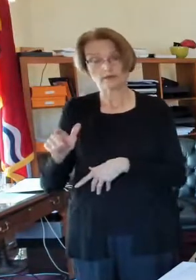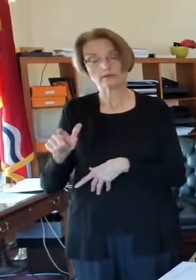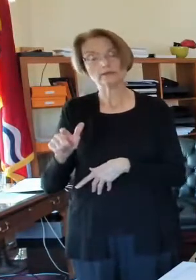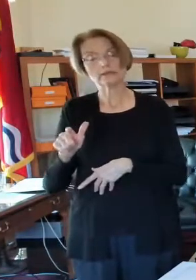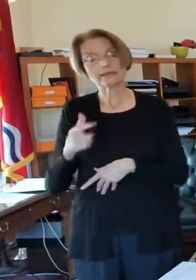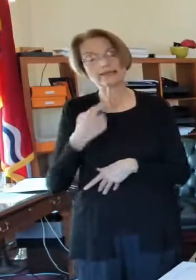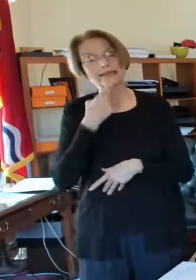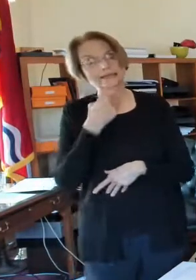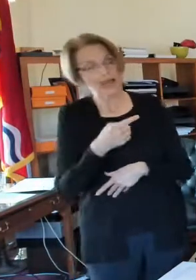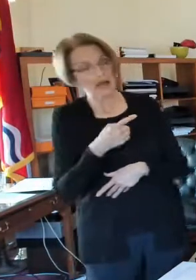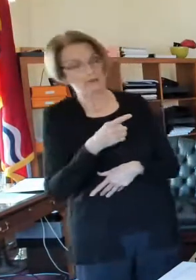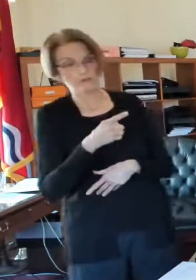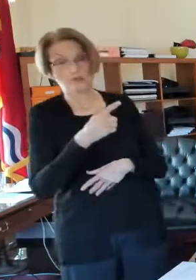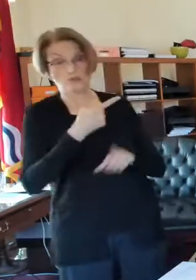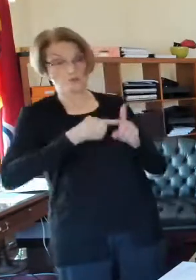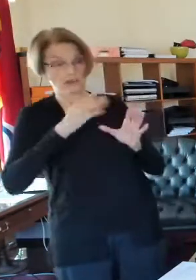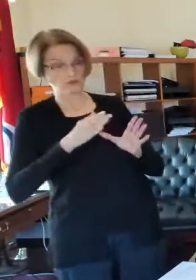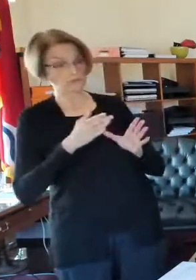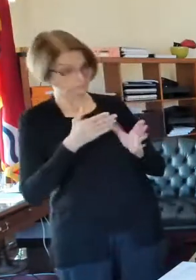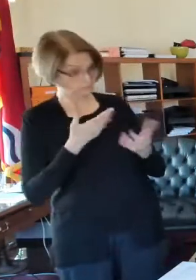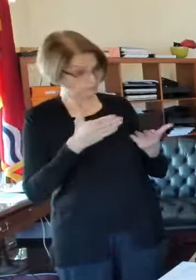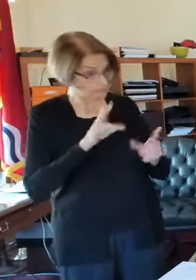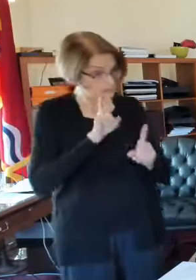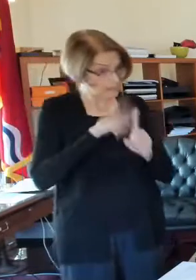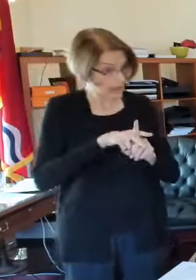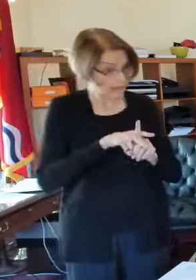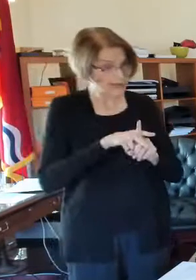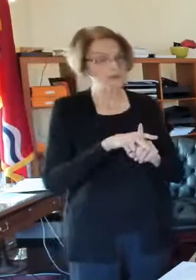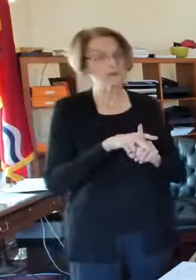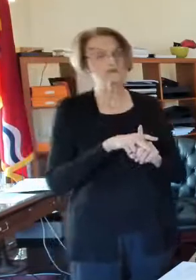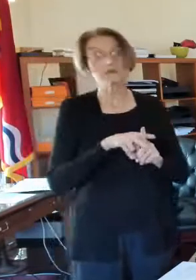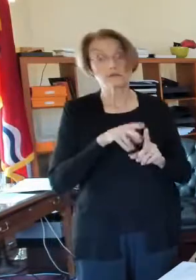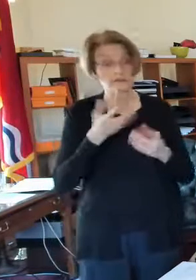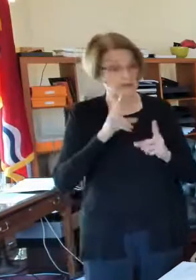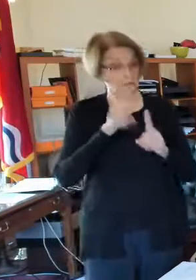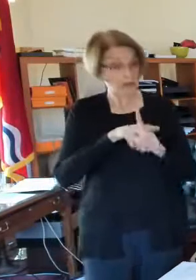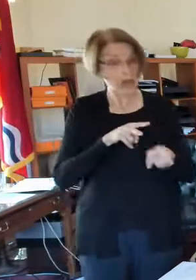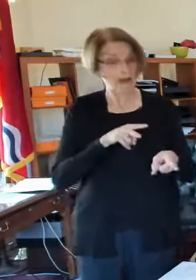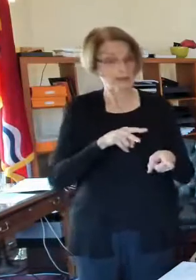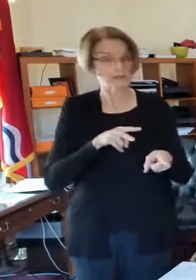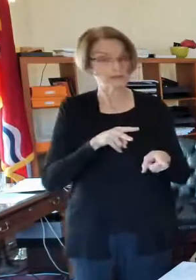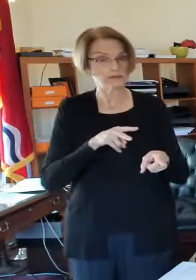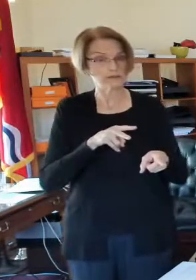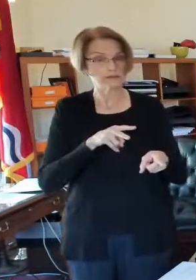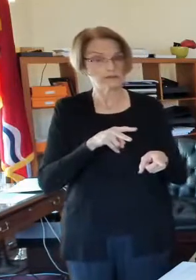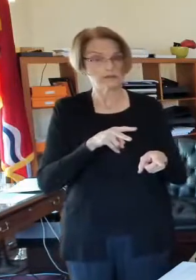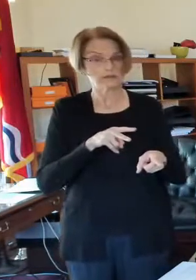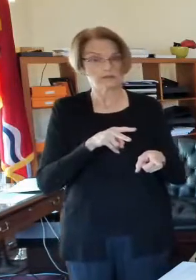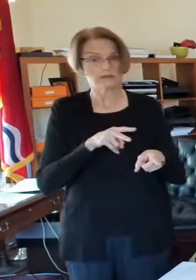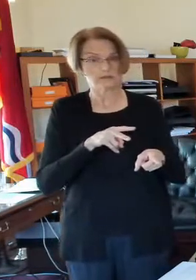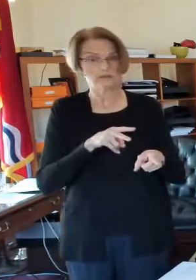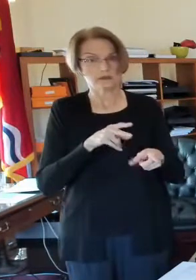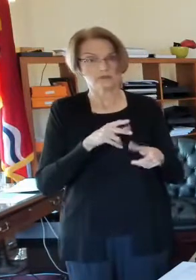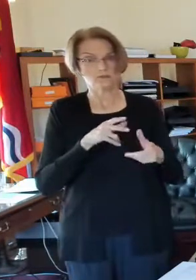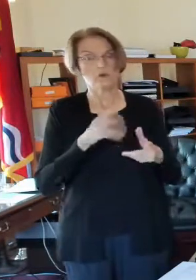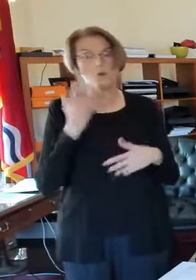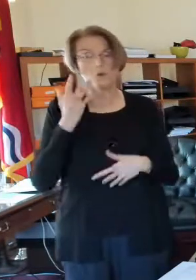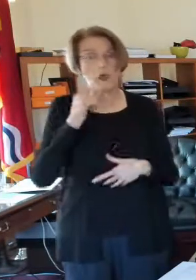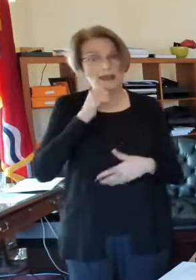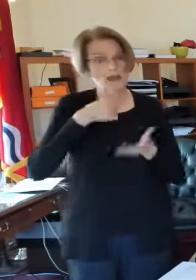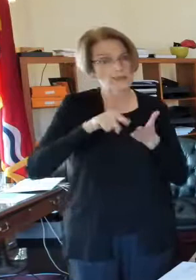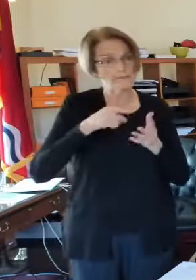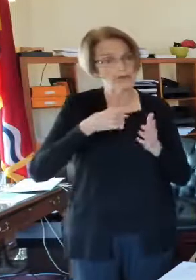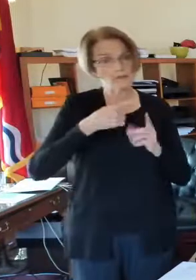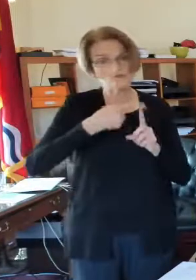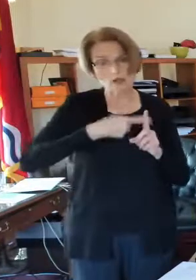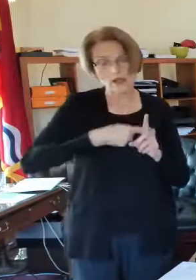has applied. And if your tenant has applied, they're not paying the rent has to be due to them being